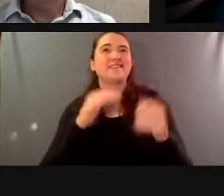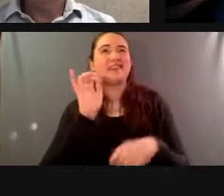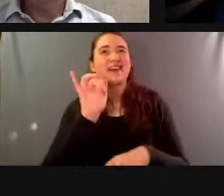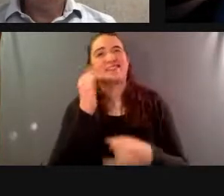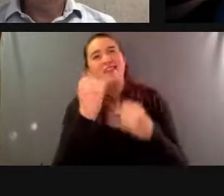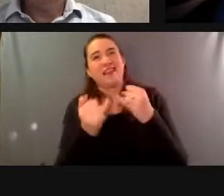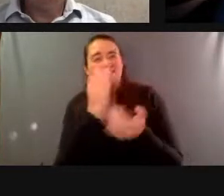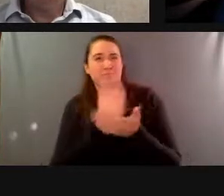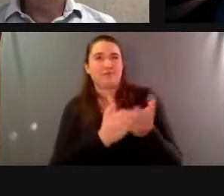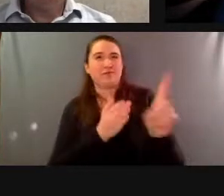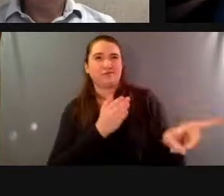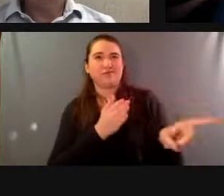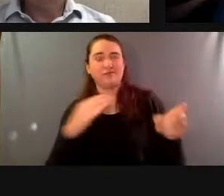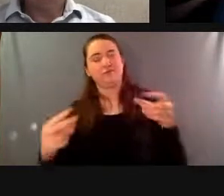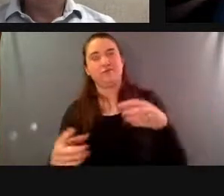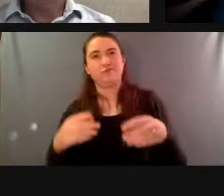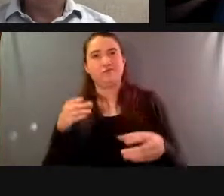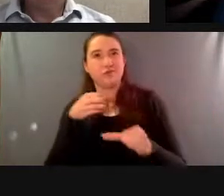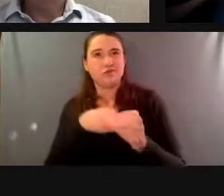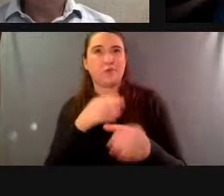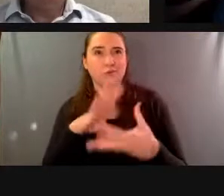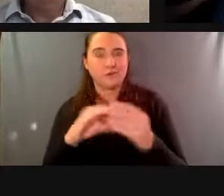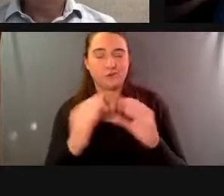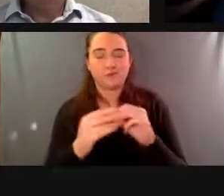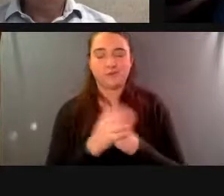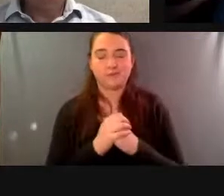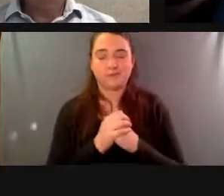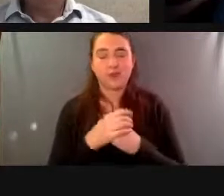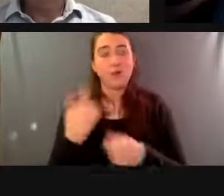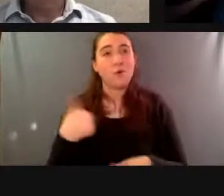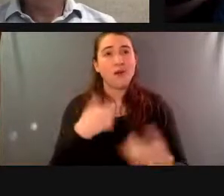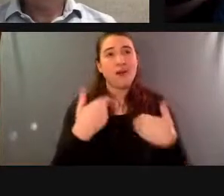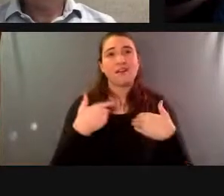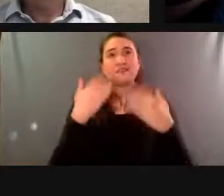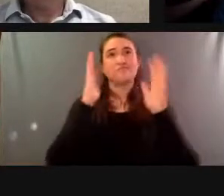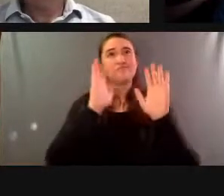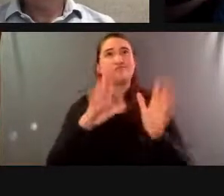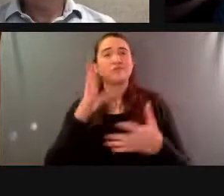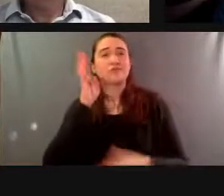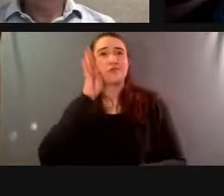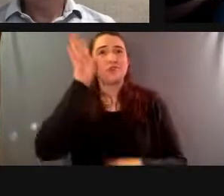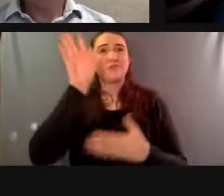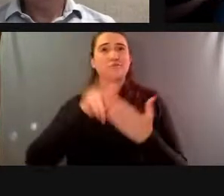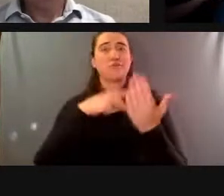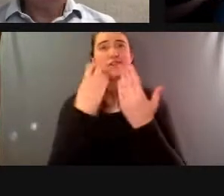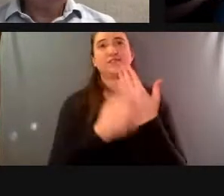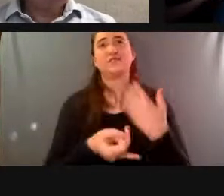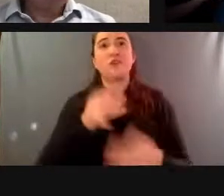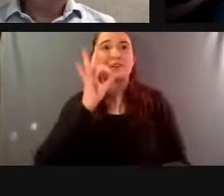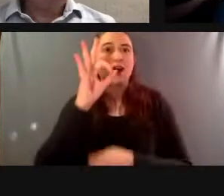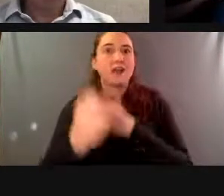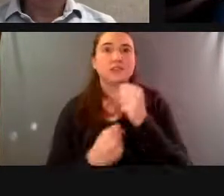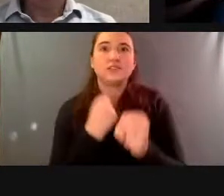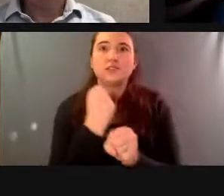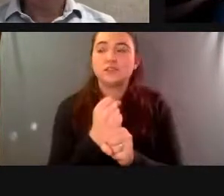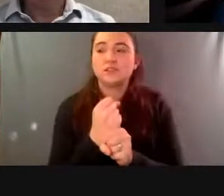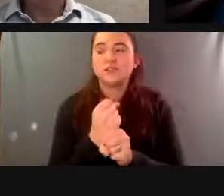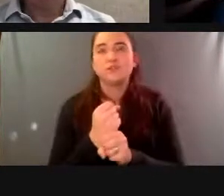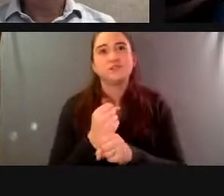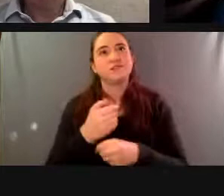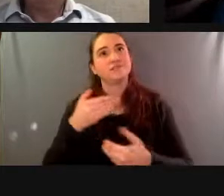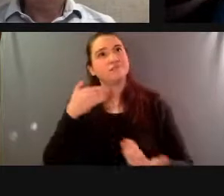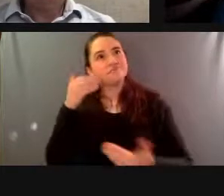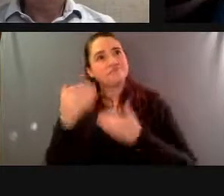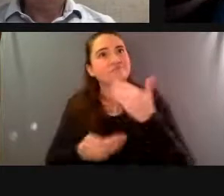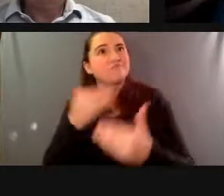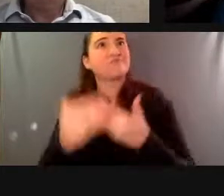to have this creative project for you know well on nine years do the most advanced closed ecological system